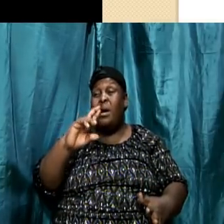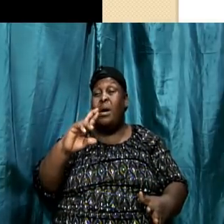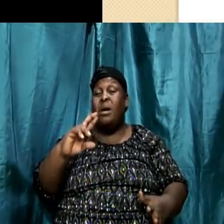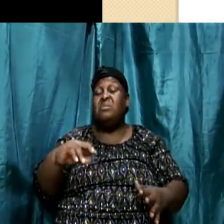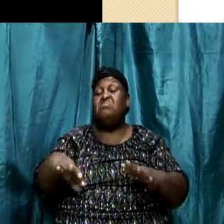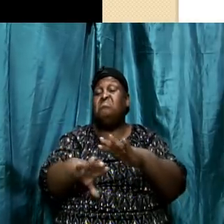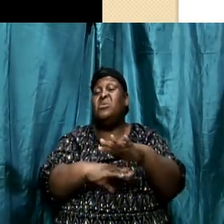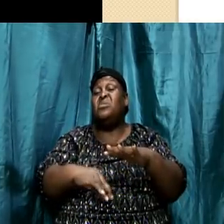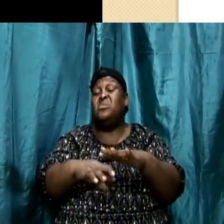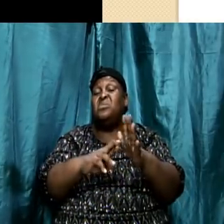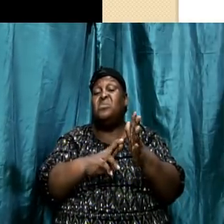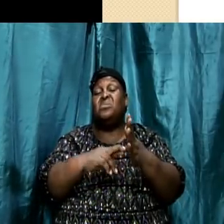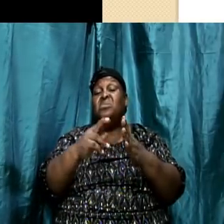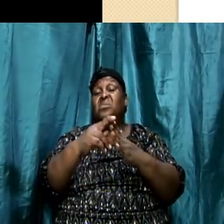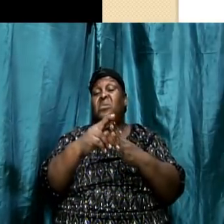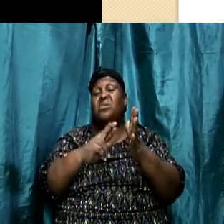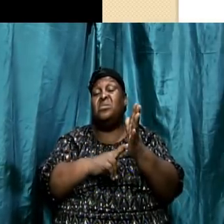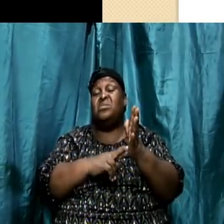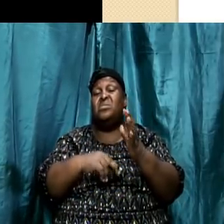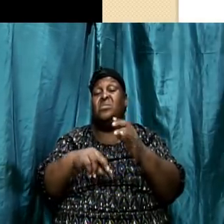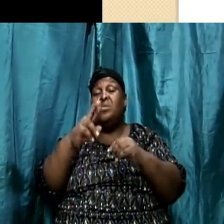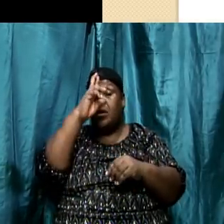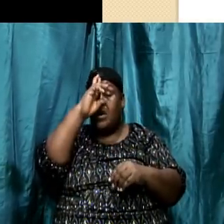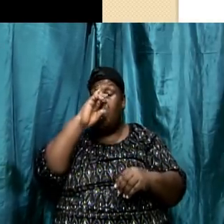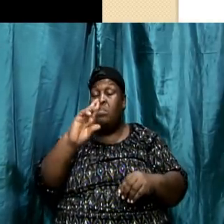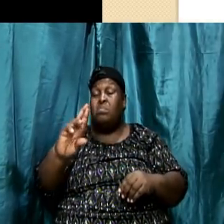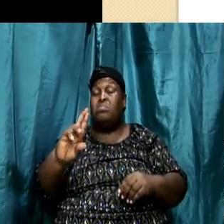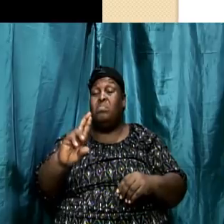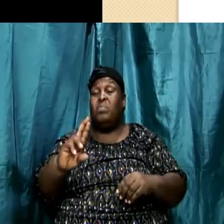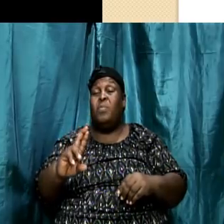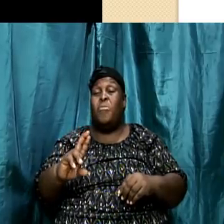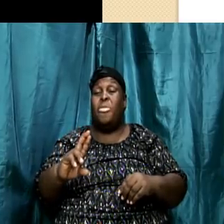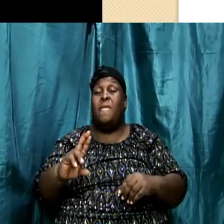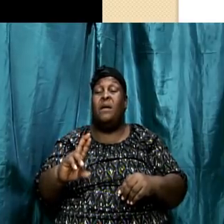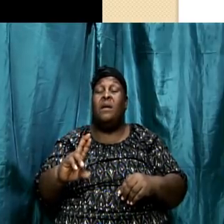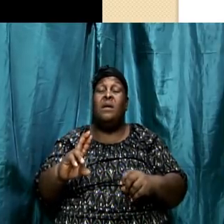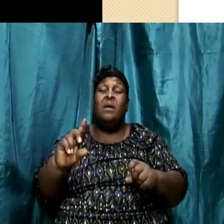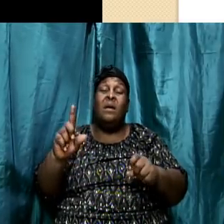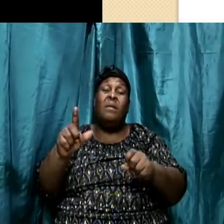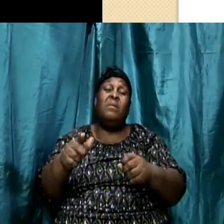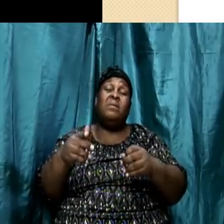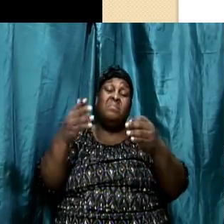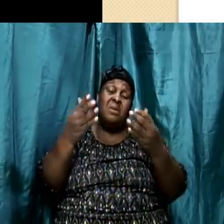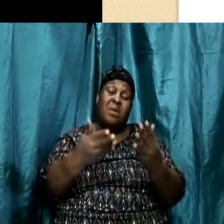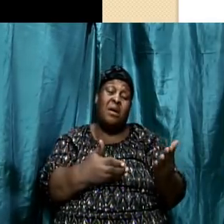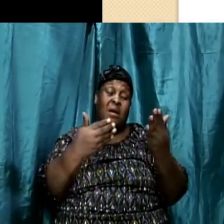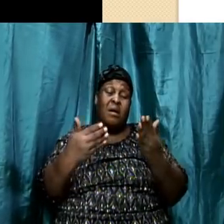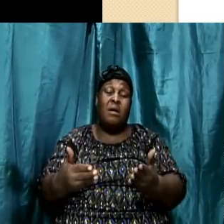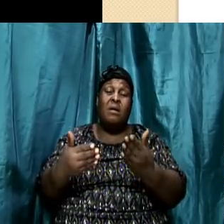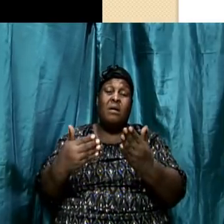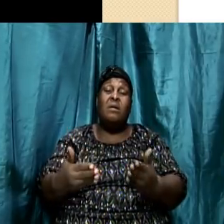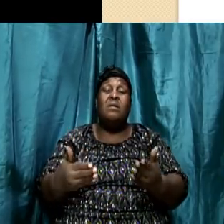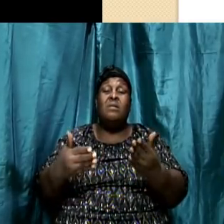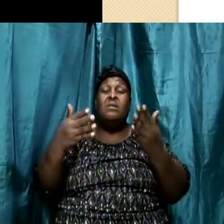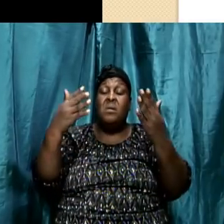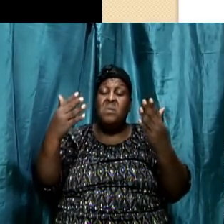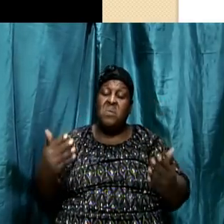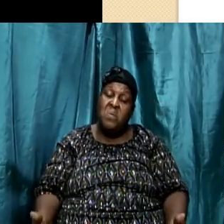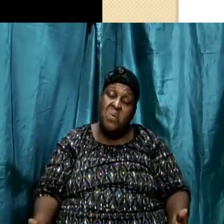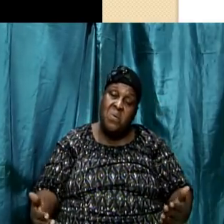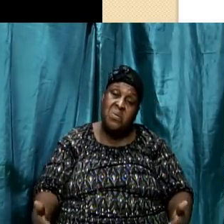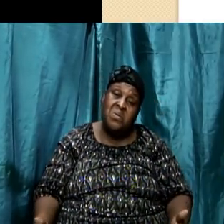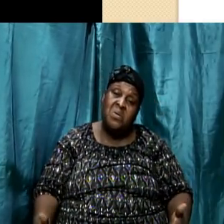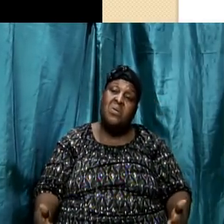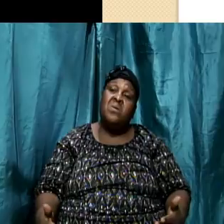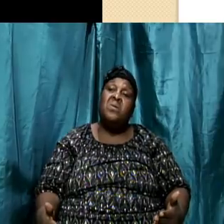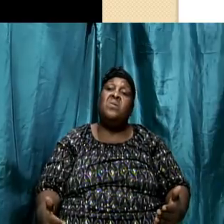the Romans that look here man, if as long as I'm carrying a load and I see a Jew, that Jew would have to take that load, as long as I